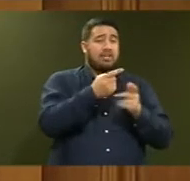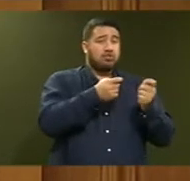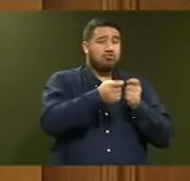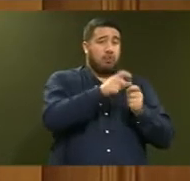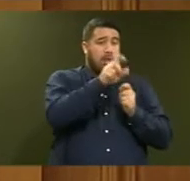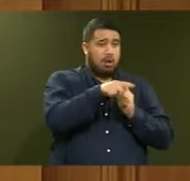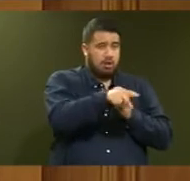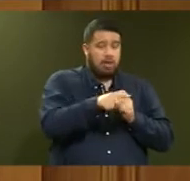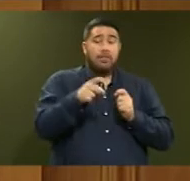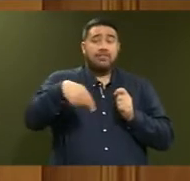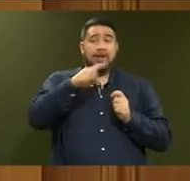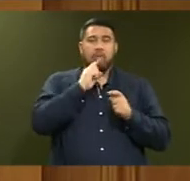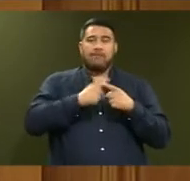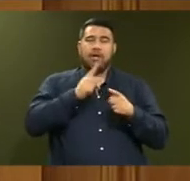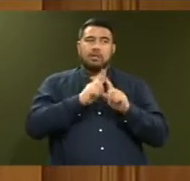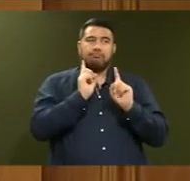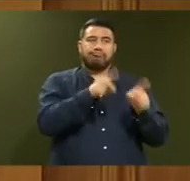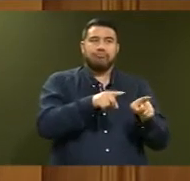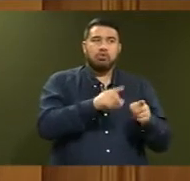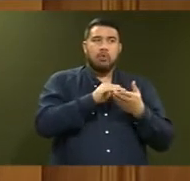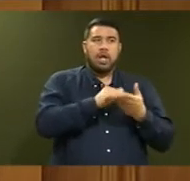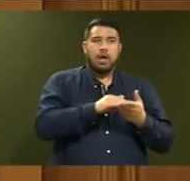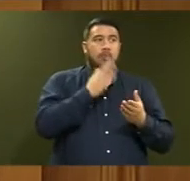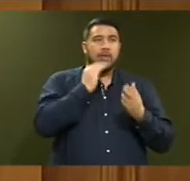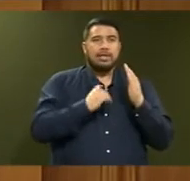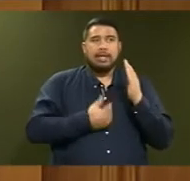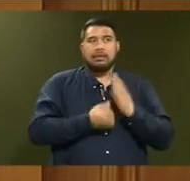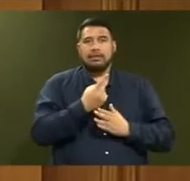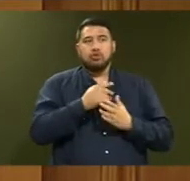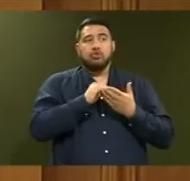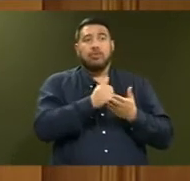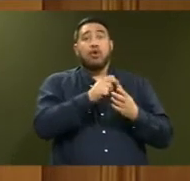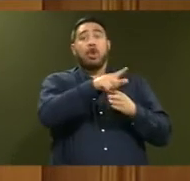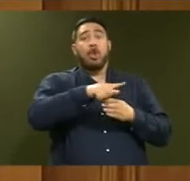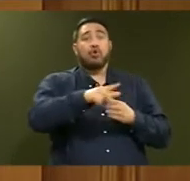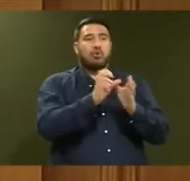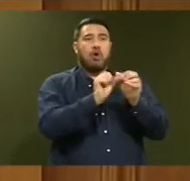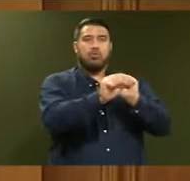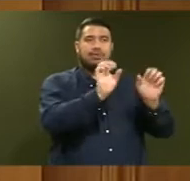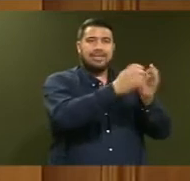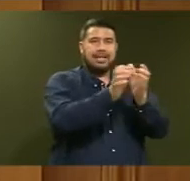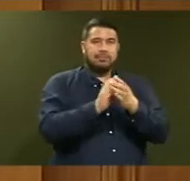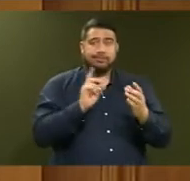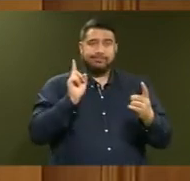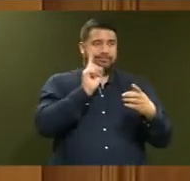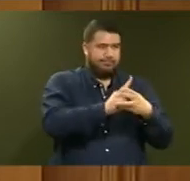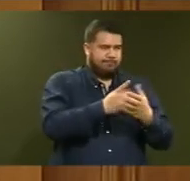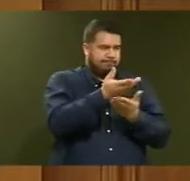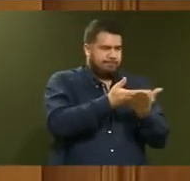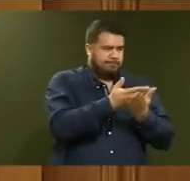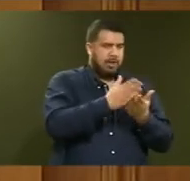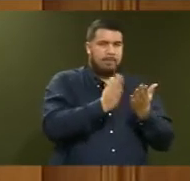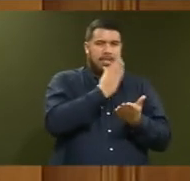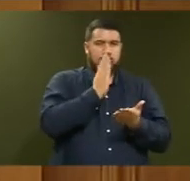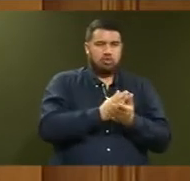will respond without delay wherever they are required to work alongside and support the local teams to ensure a comprehensive and immediate response is